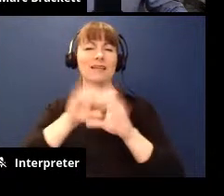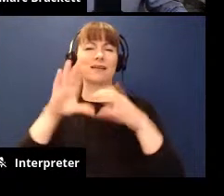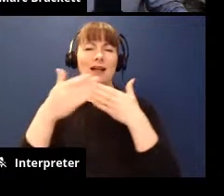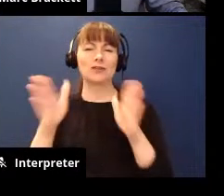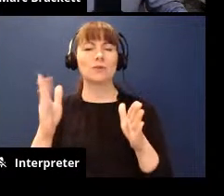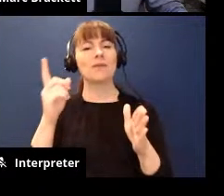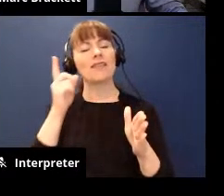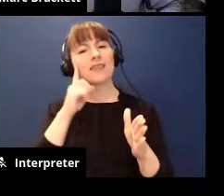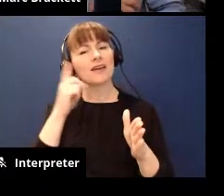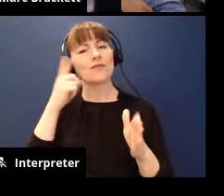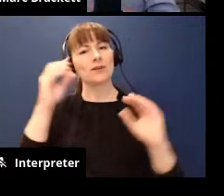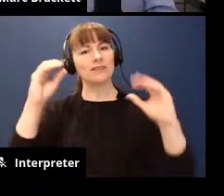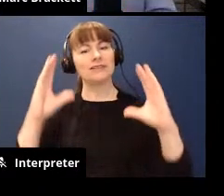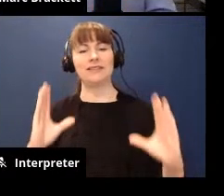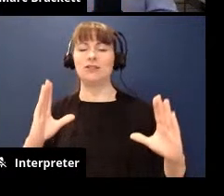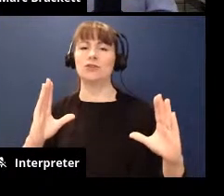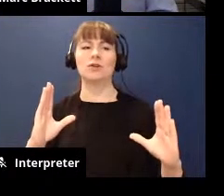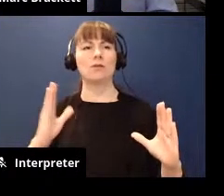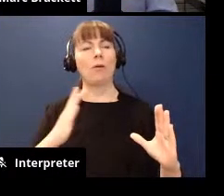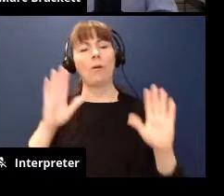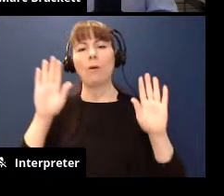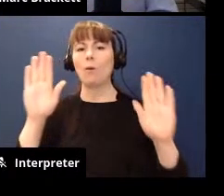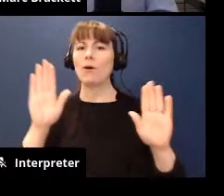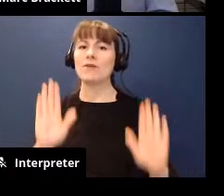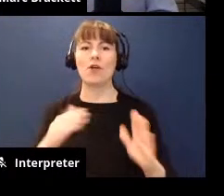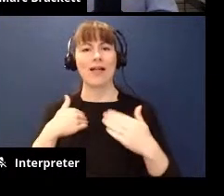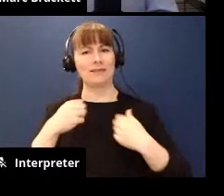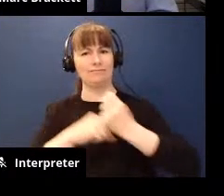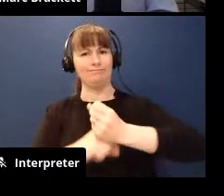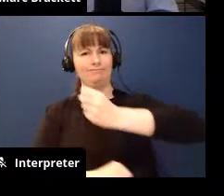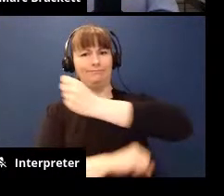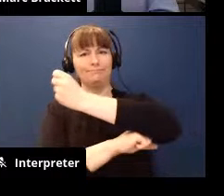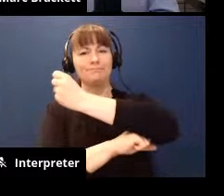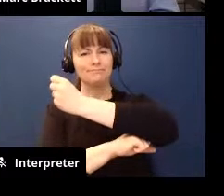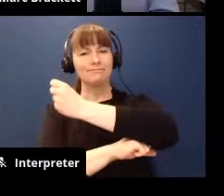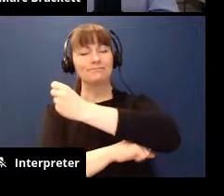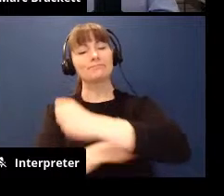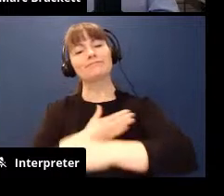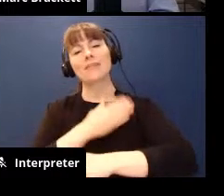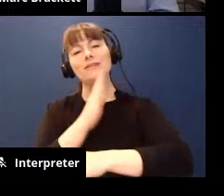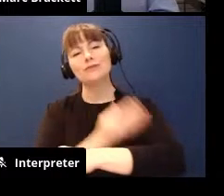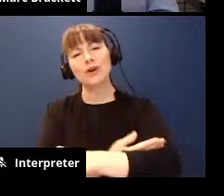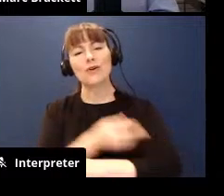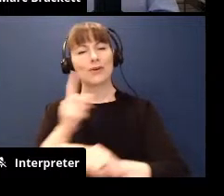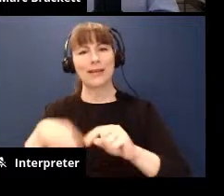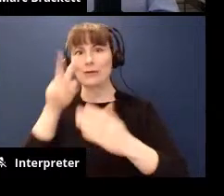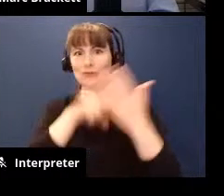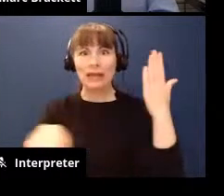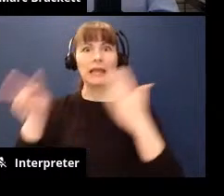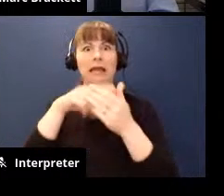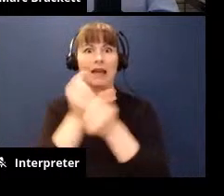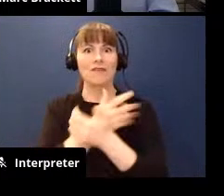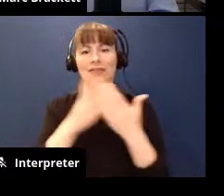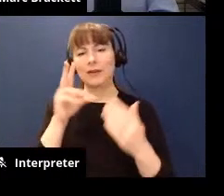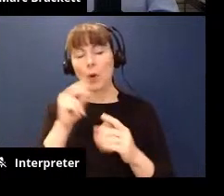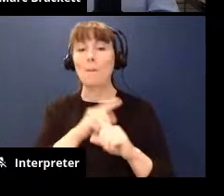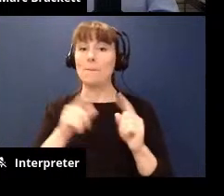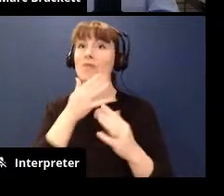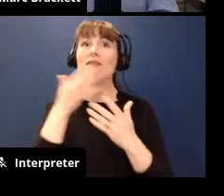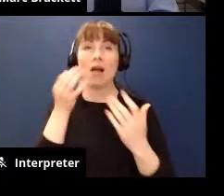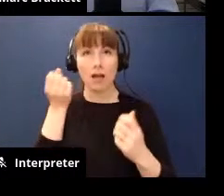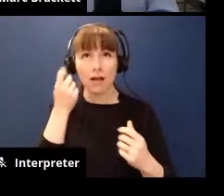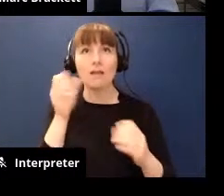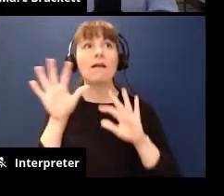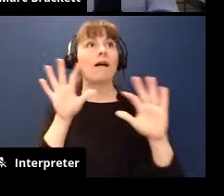so thoughtful as an educator because it's so it's so scaffold so she's not obviously able to to quite read all the words on this yet but she can see the colors